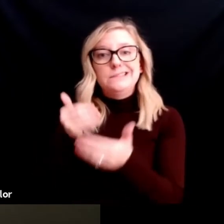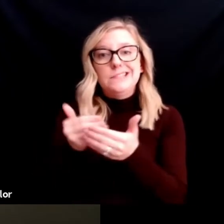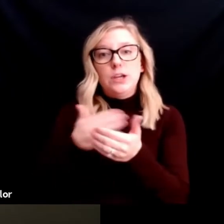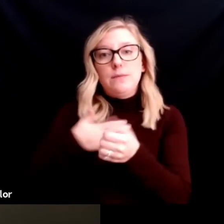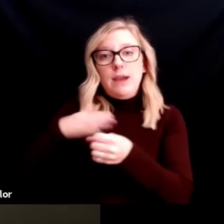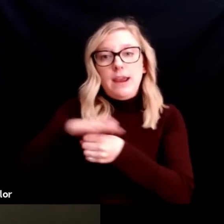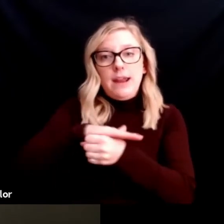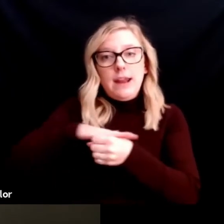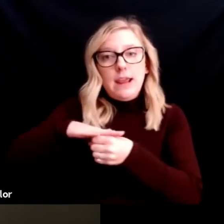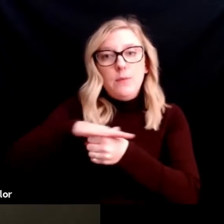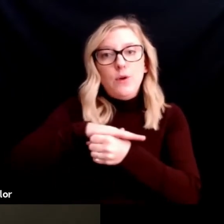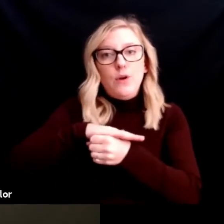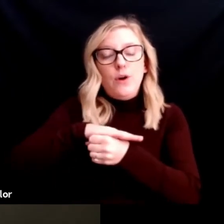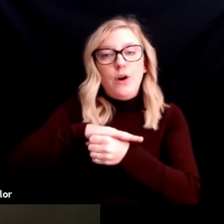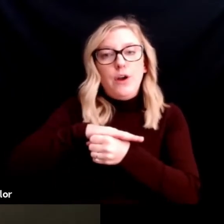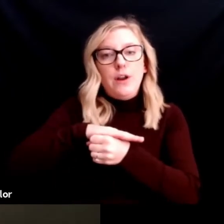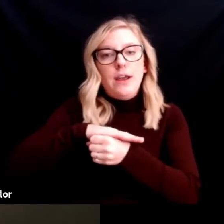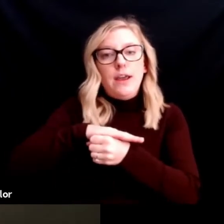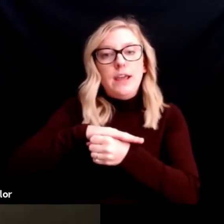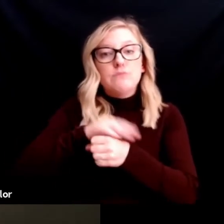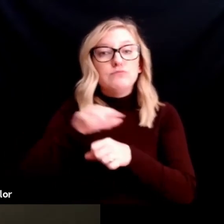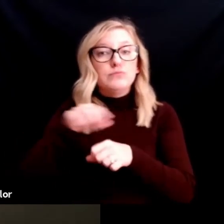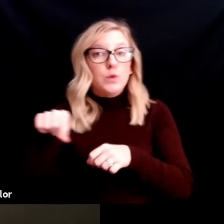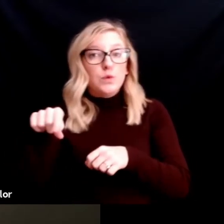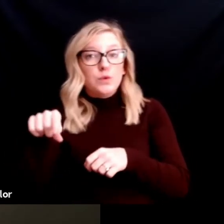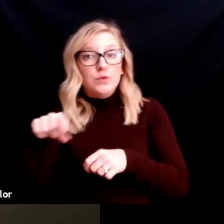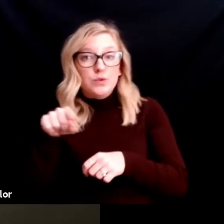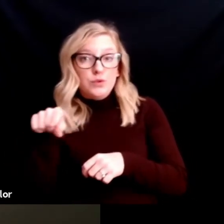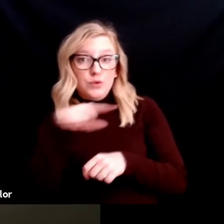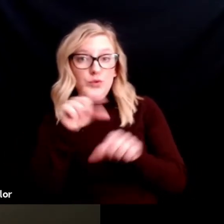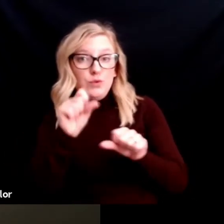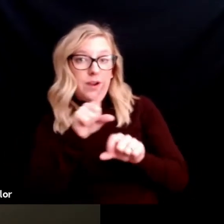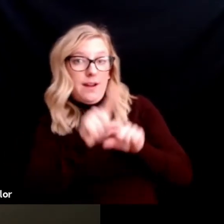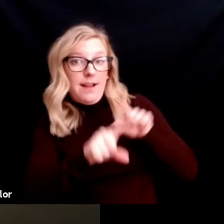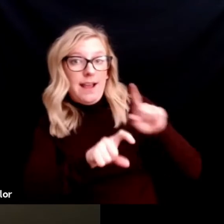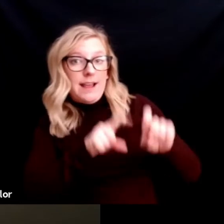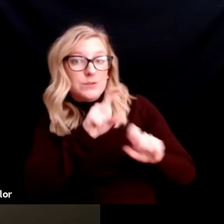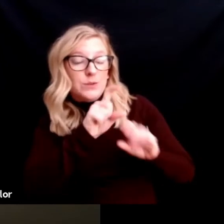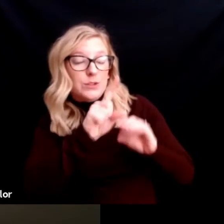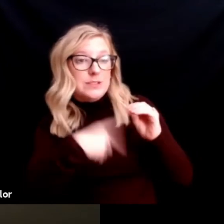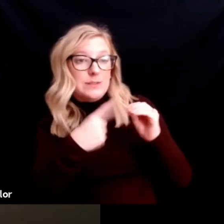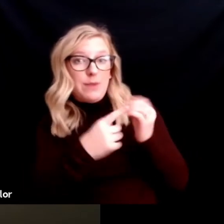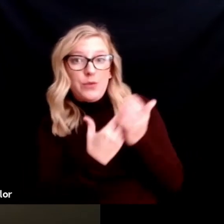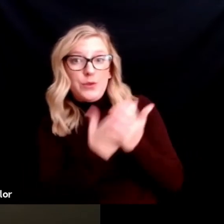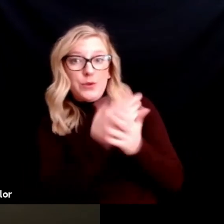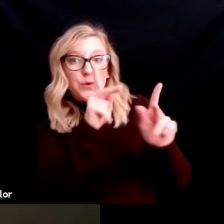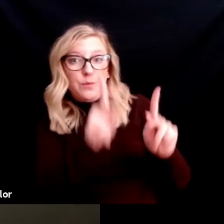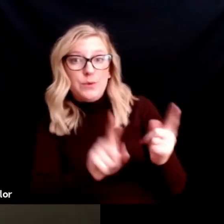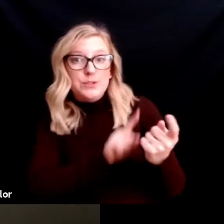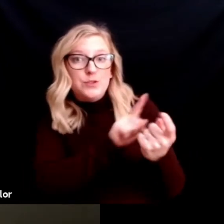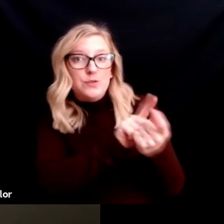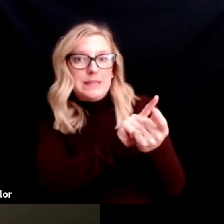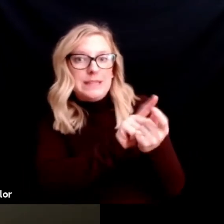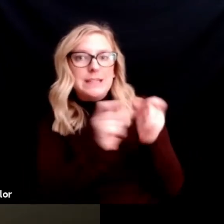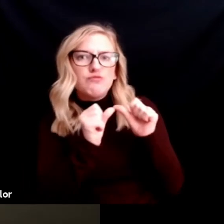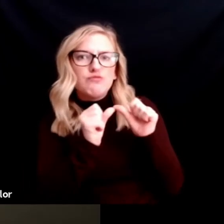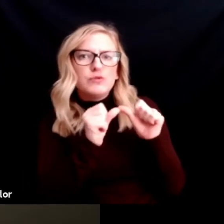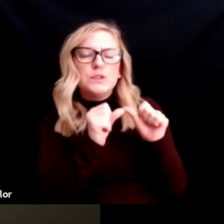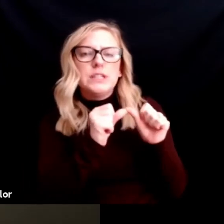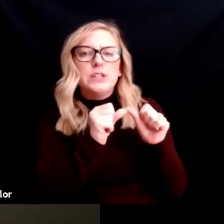reviewed, you could ask questions about that person when you're talking to them and continue to get to know them.